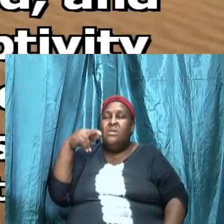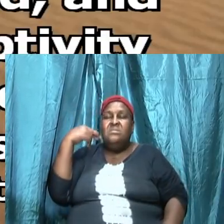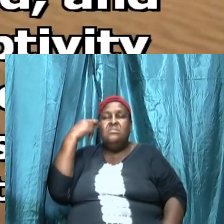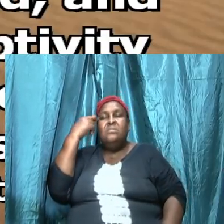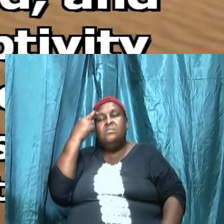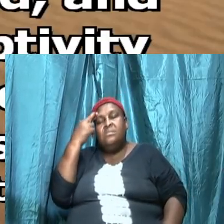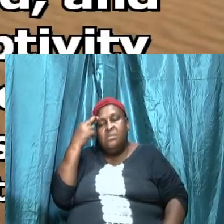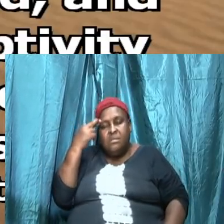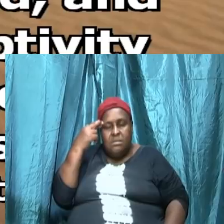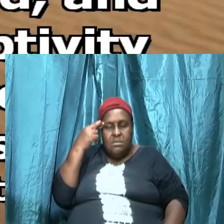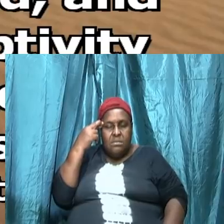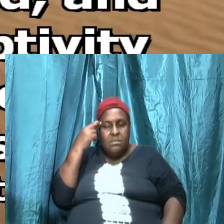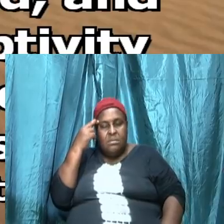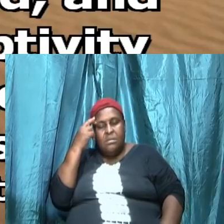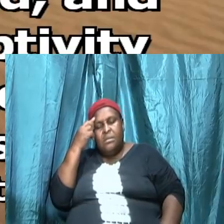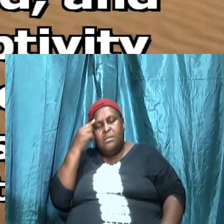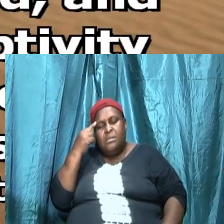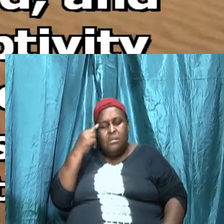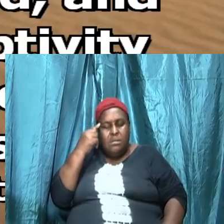minds